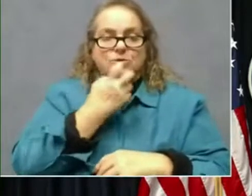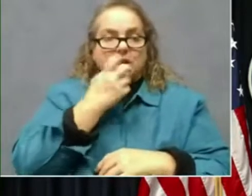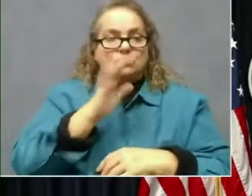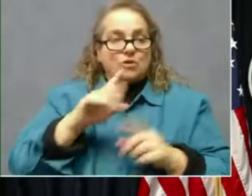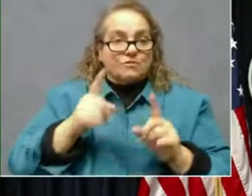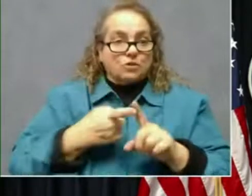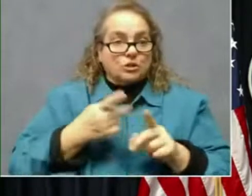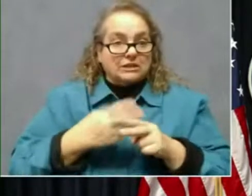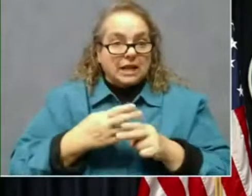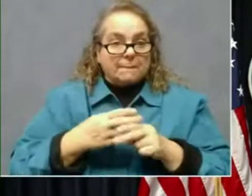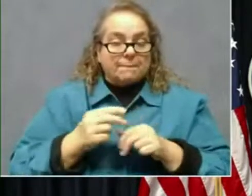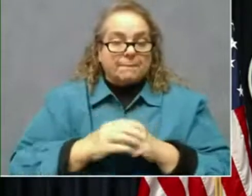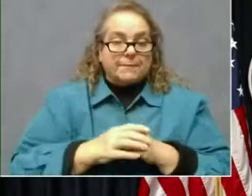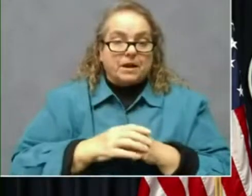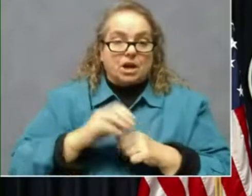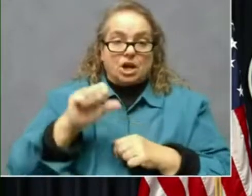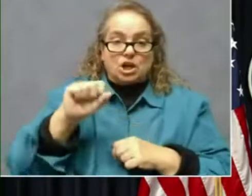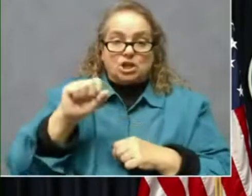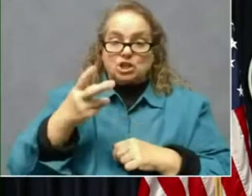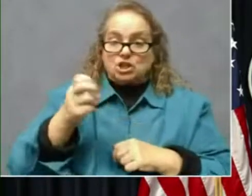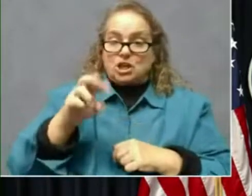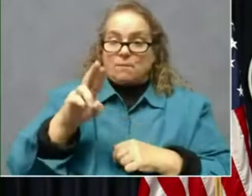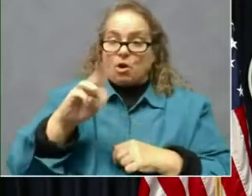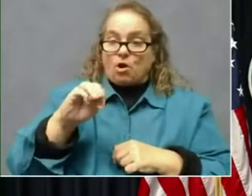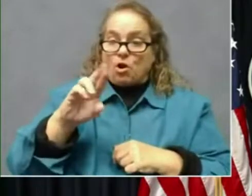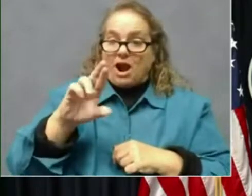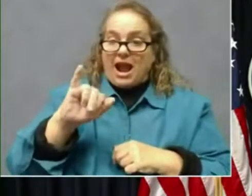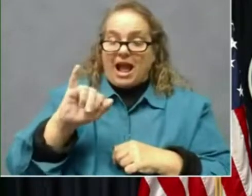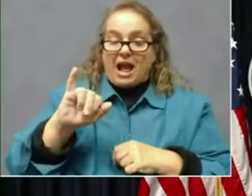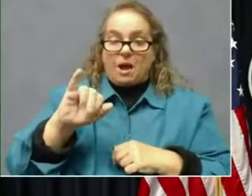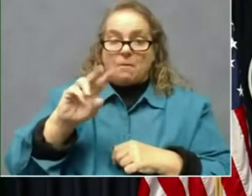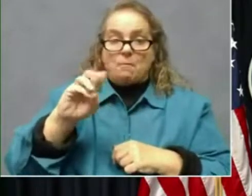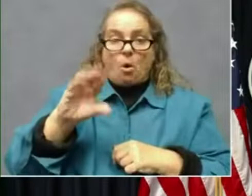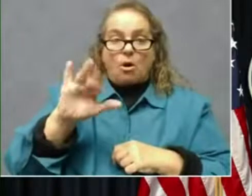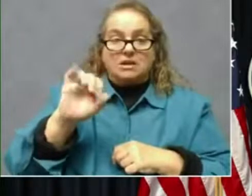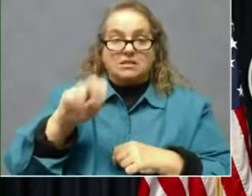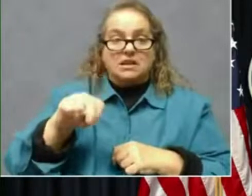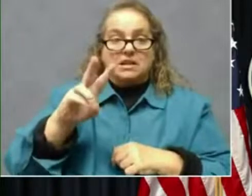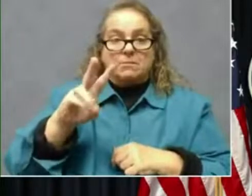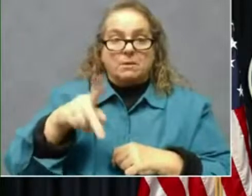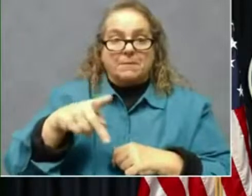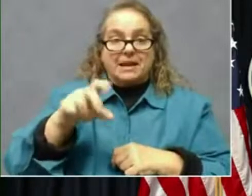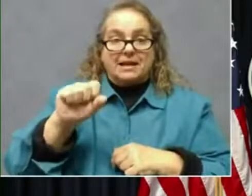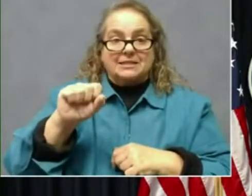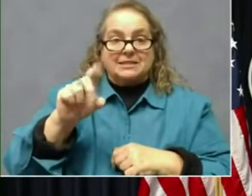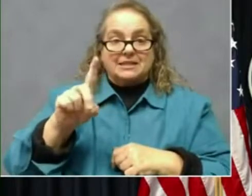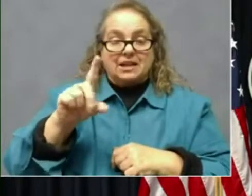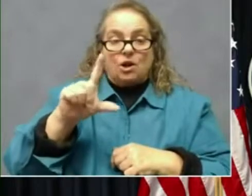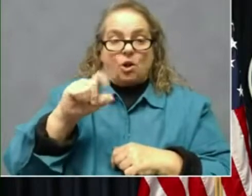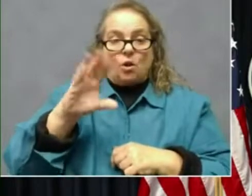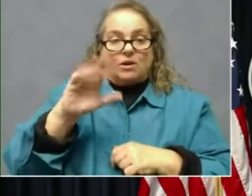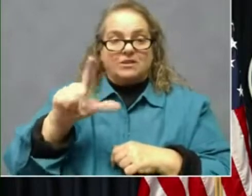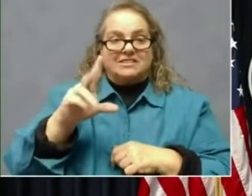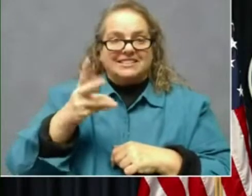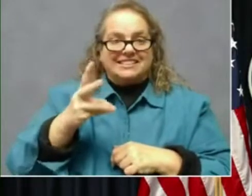uh, uh, Shamariah Morrison from WPSD Local 6. And if I did, please correct me.